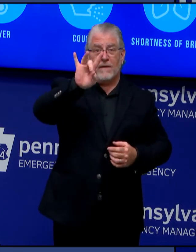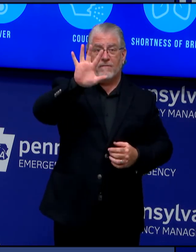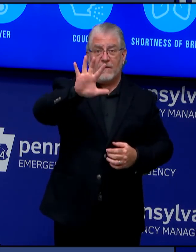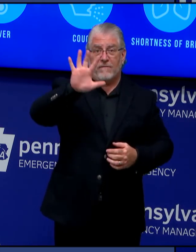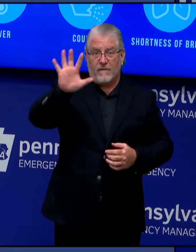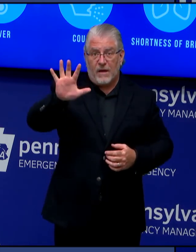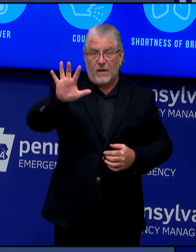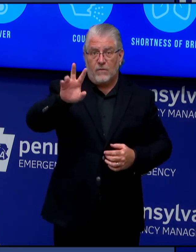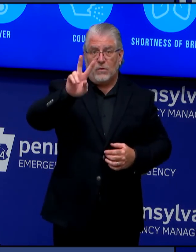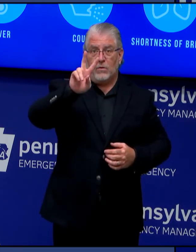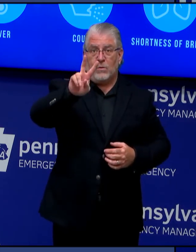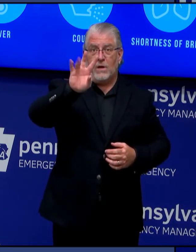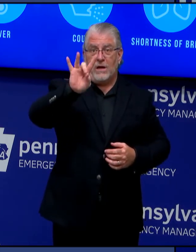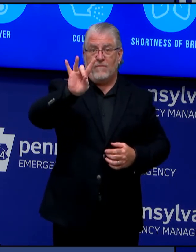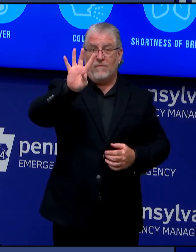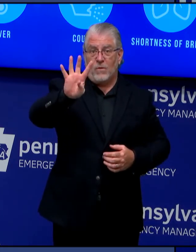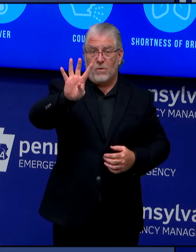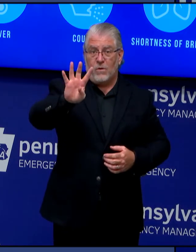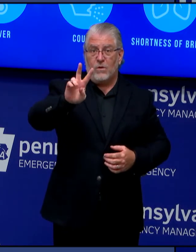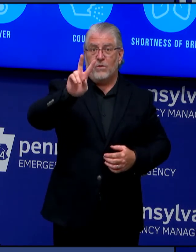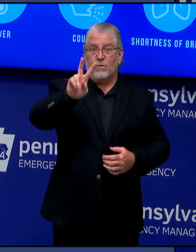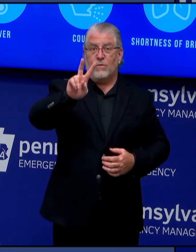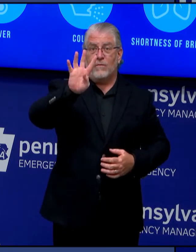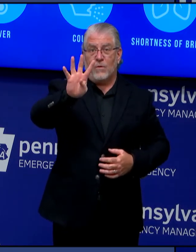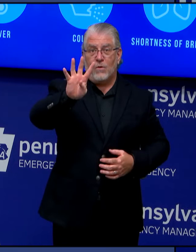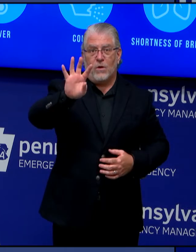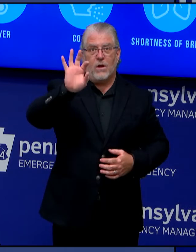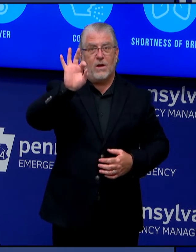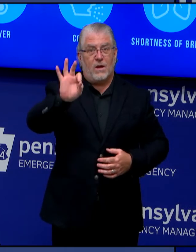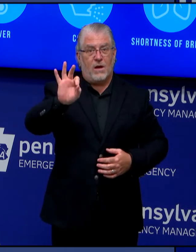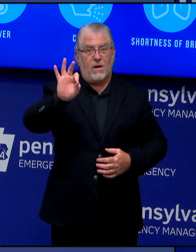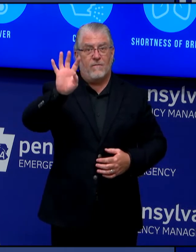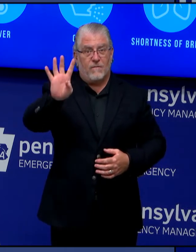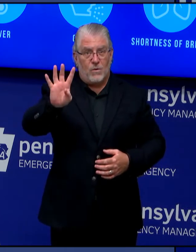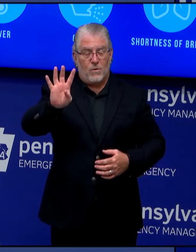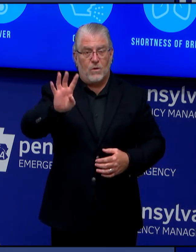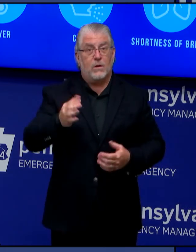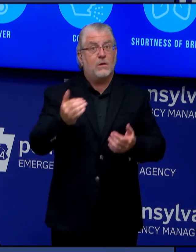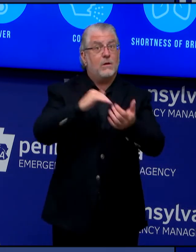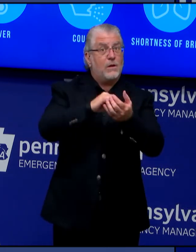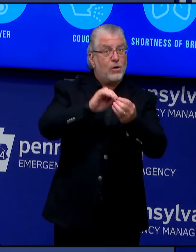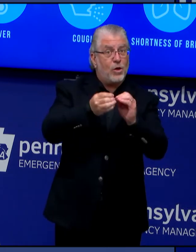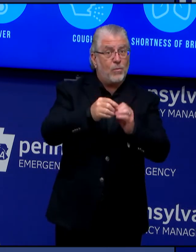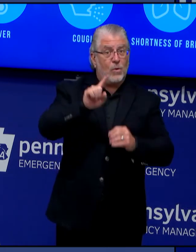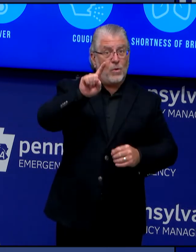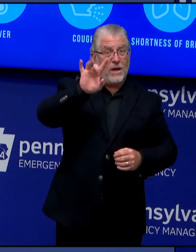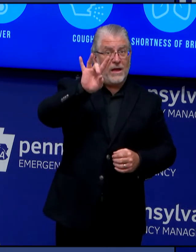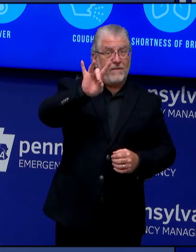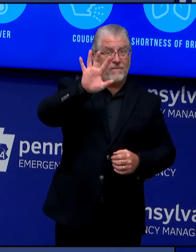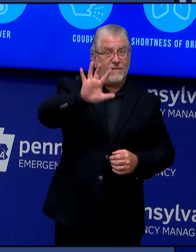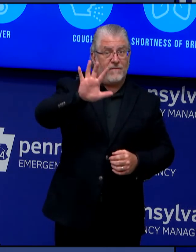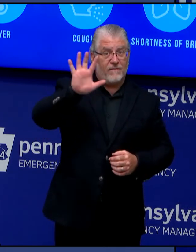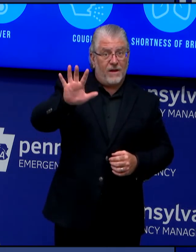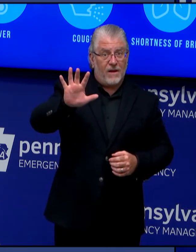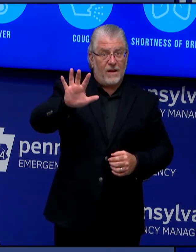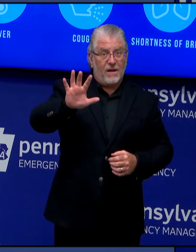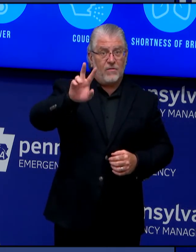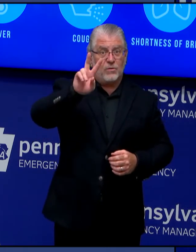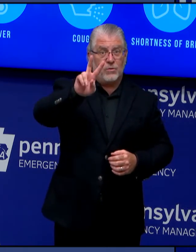-2494. Again, that's 1-855-284